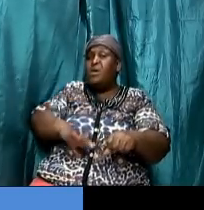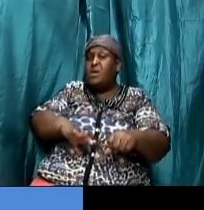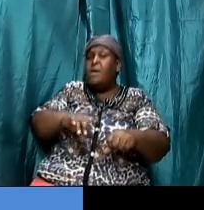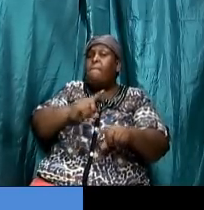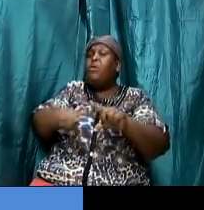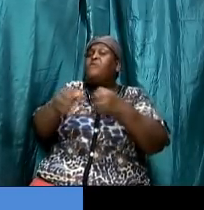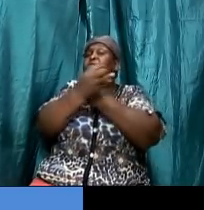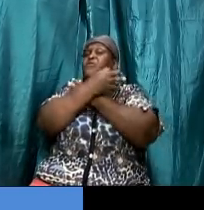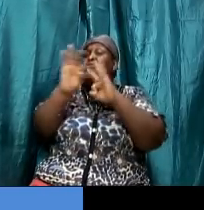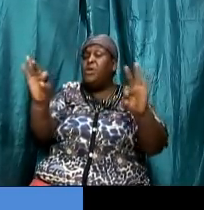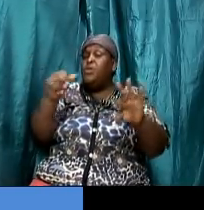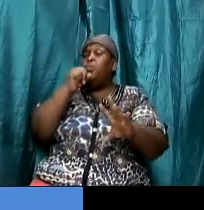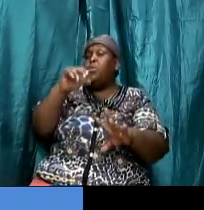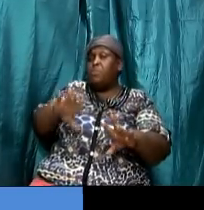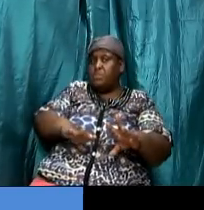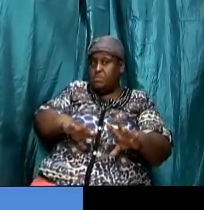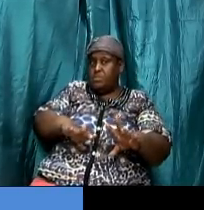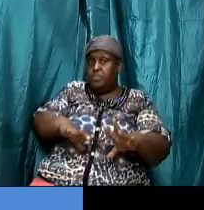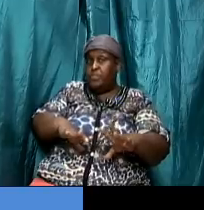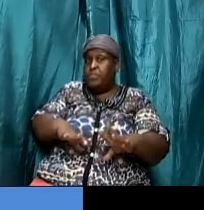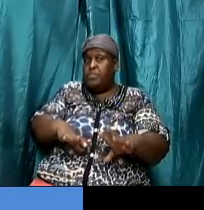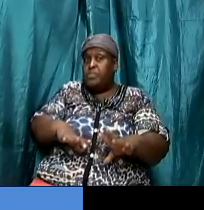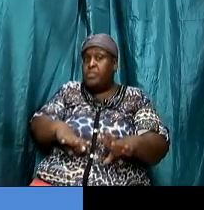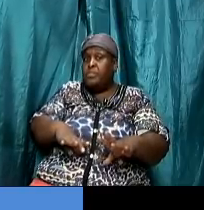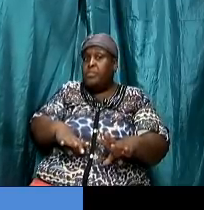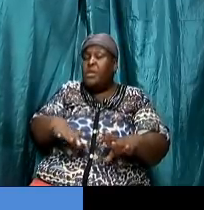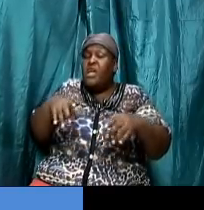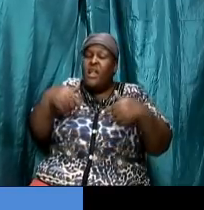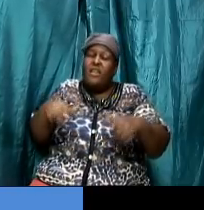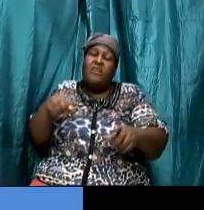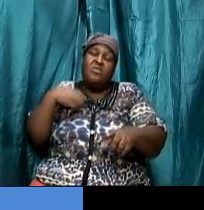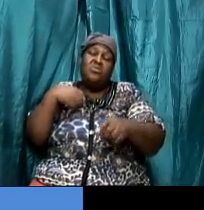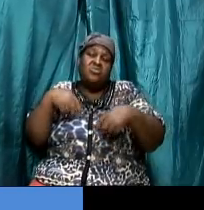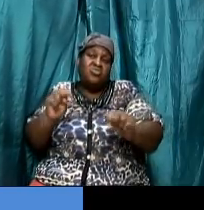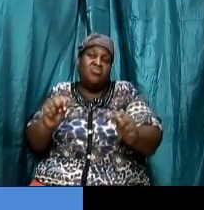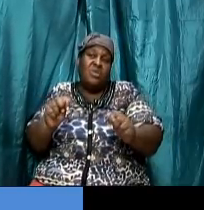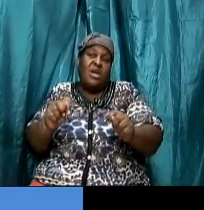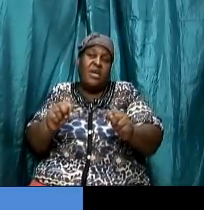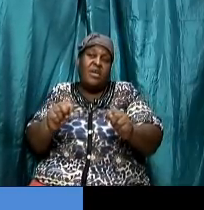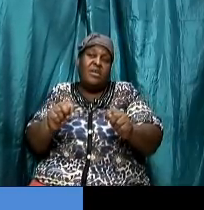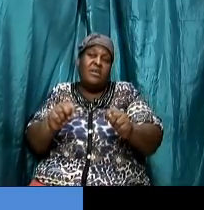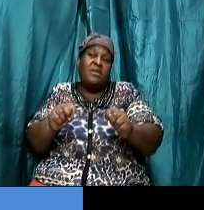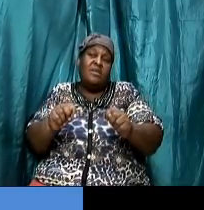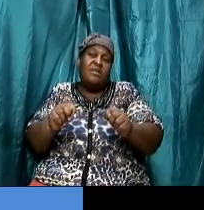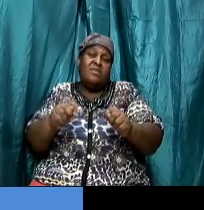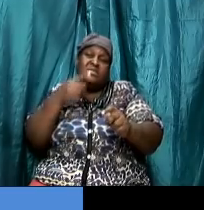my god let us try to break this down a little bit